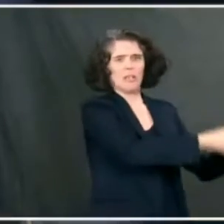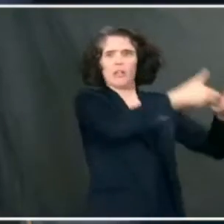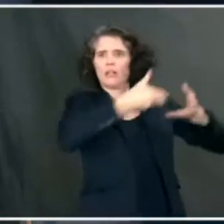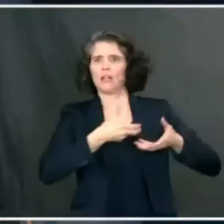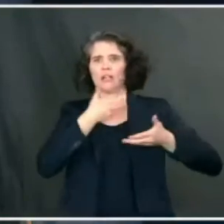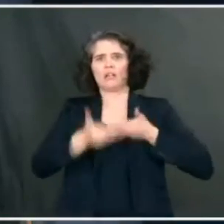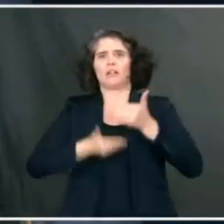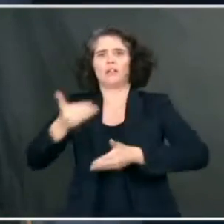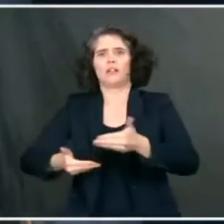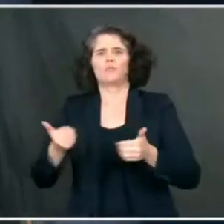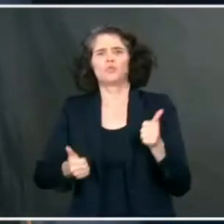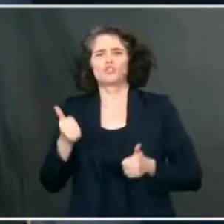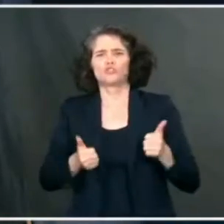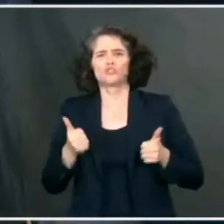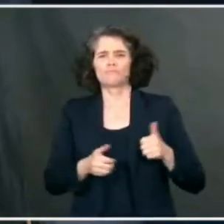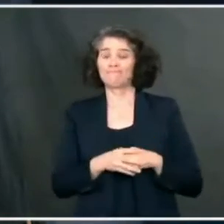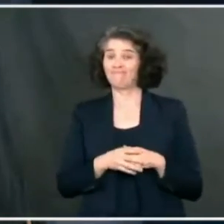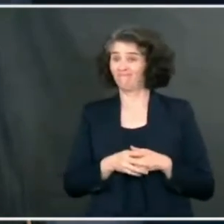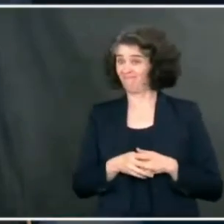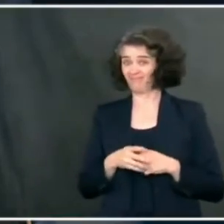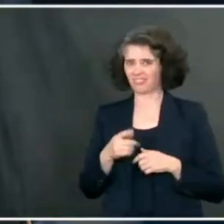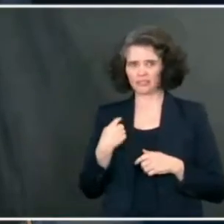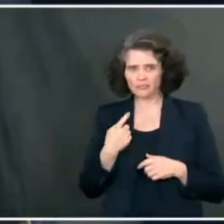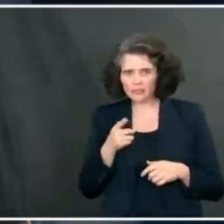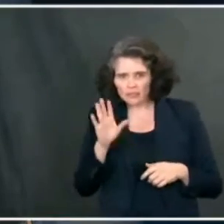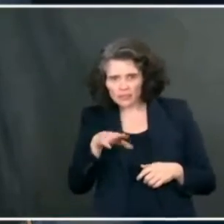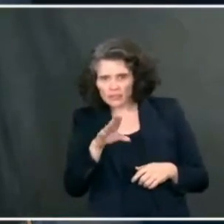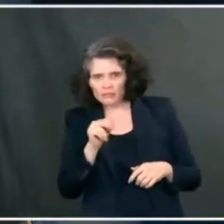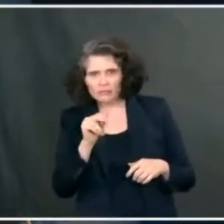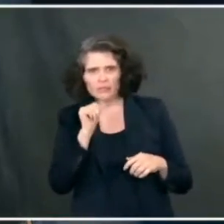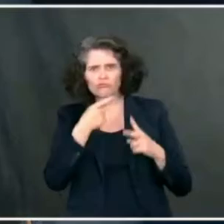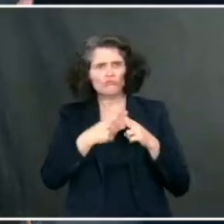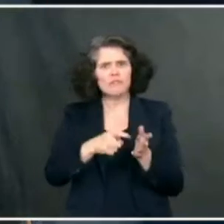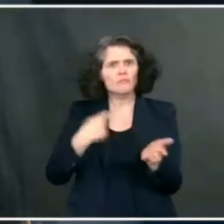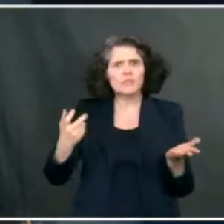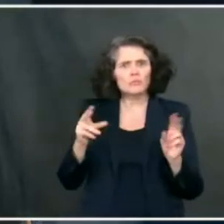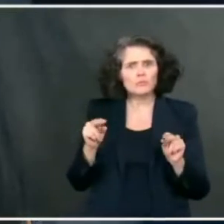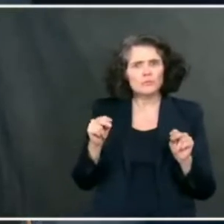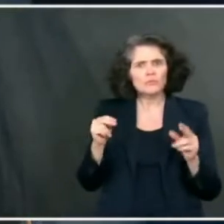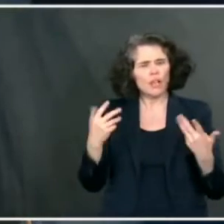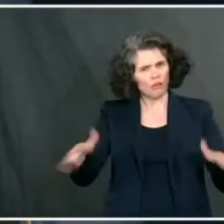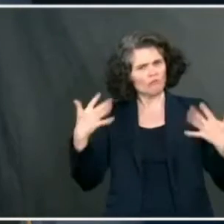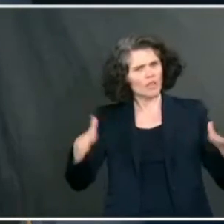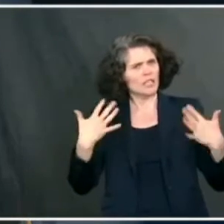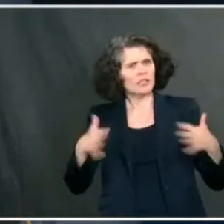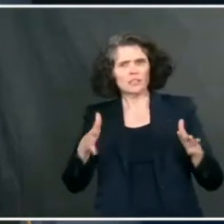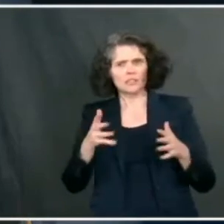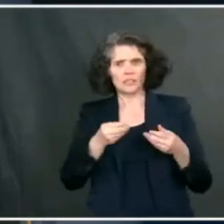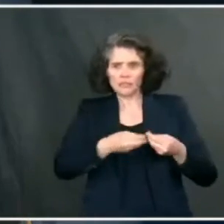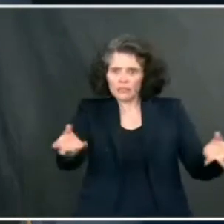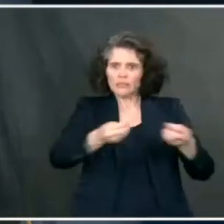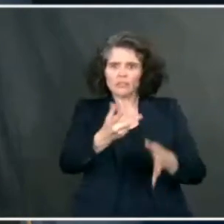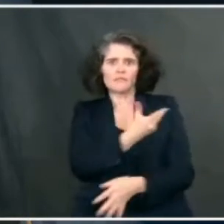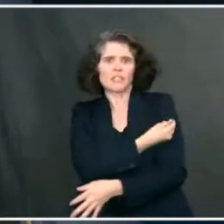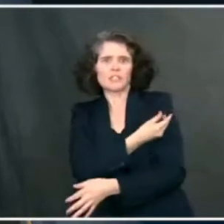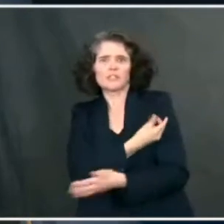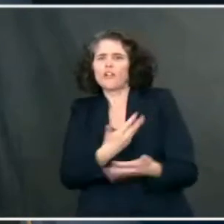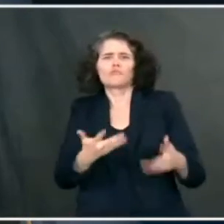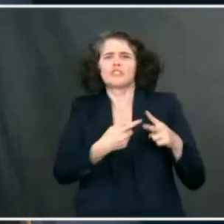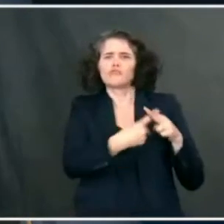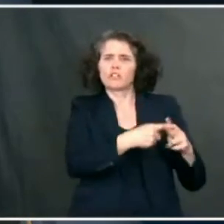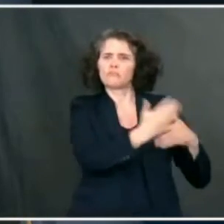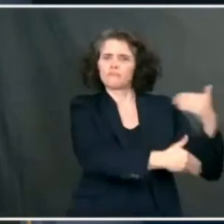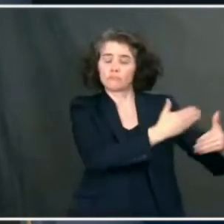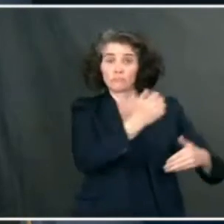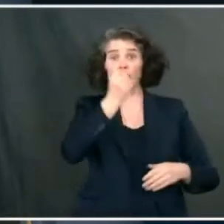we certainly are not starting from scratch, because there is activity going on in the distribution. But if you look at the